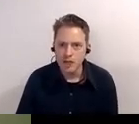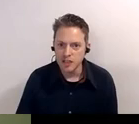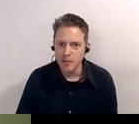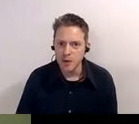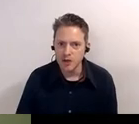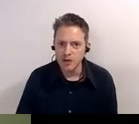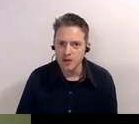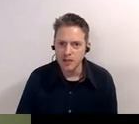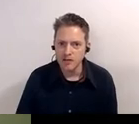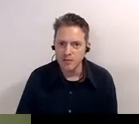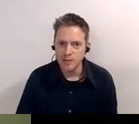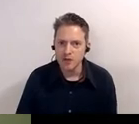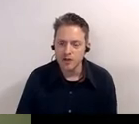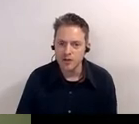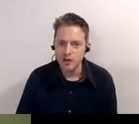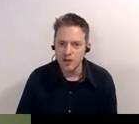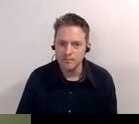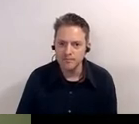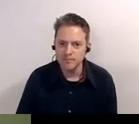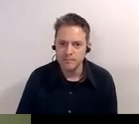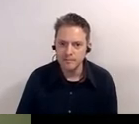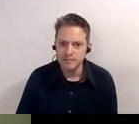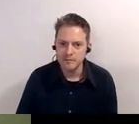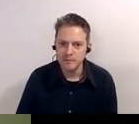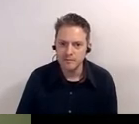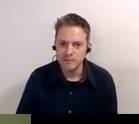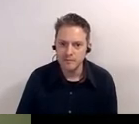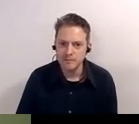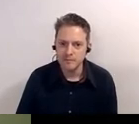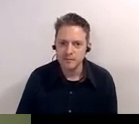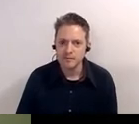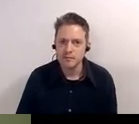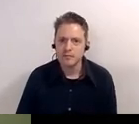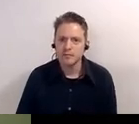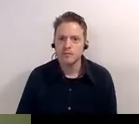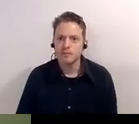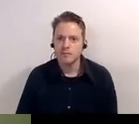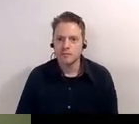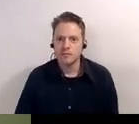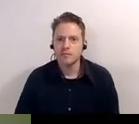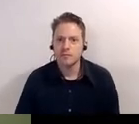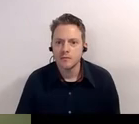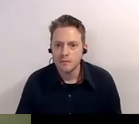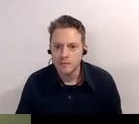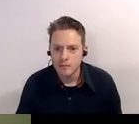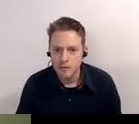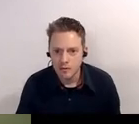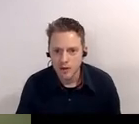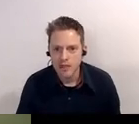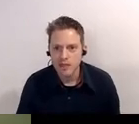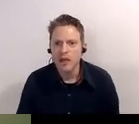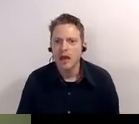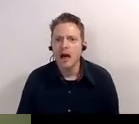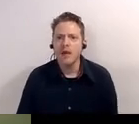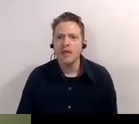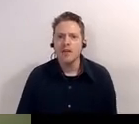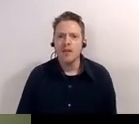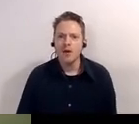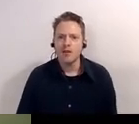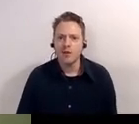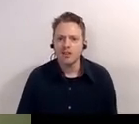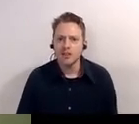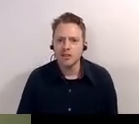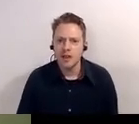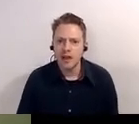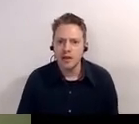john is just postcards that postcards from durham instagram is at postcard is postcards from durham one word great um and there are a